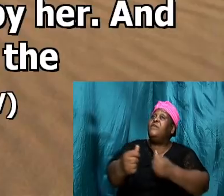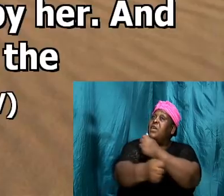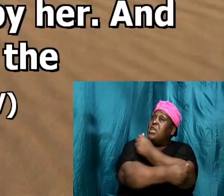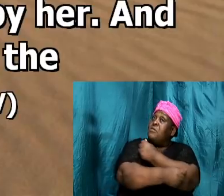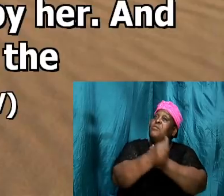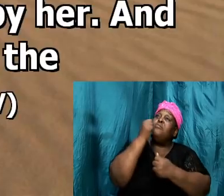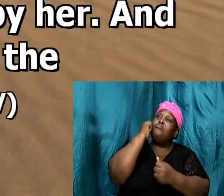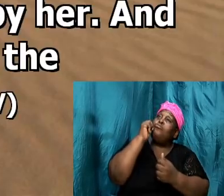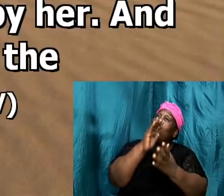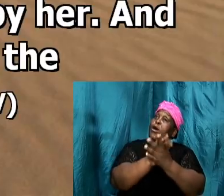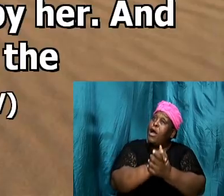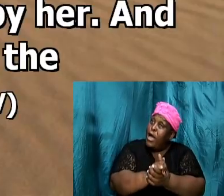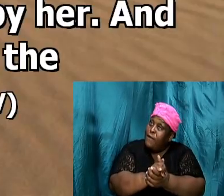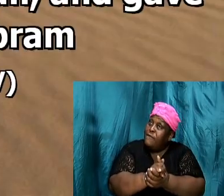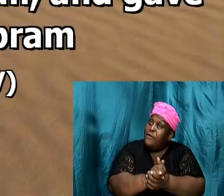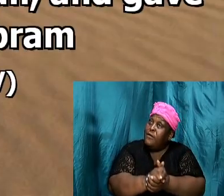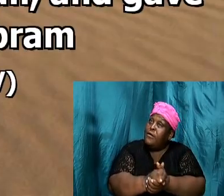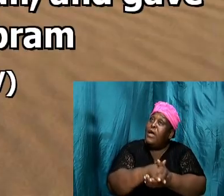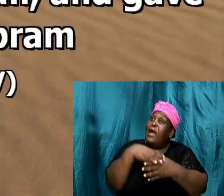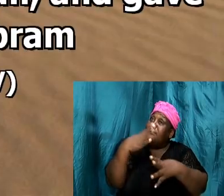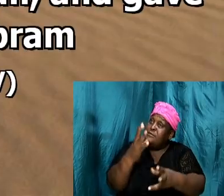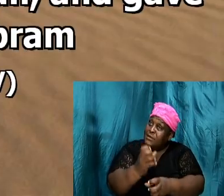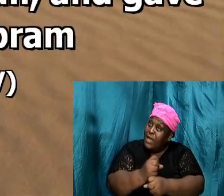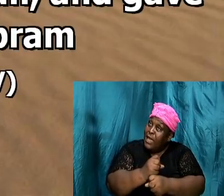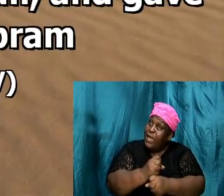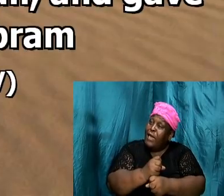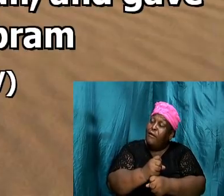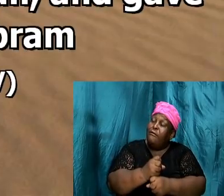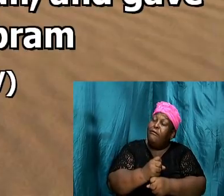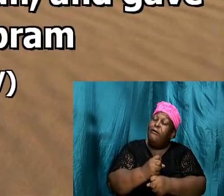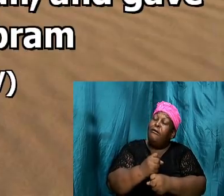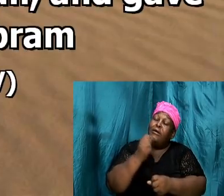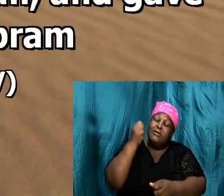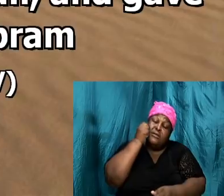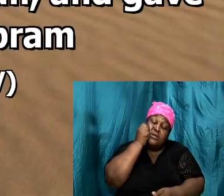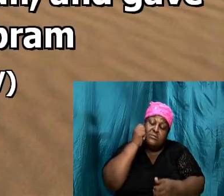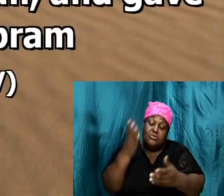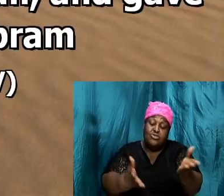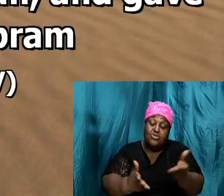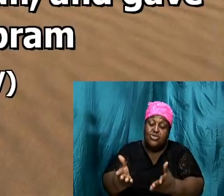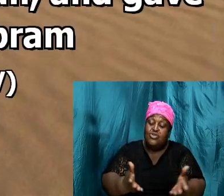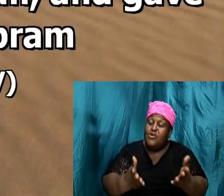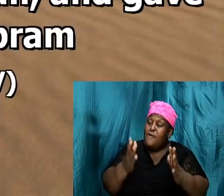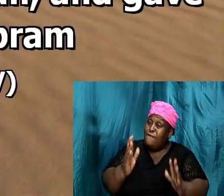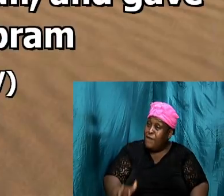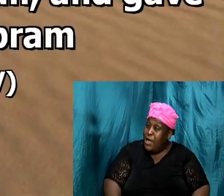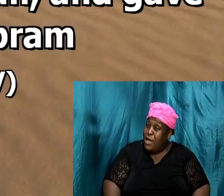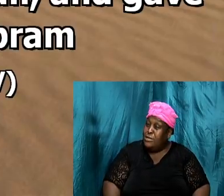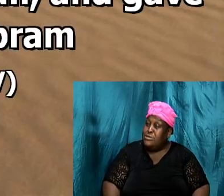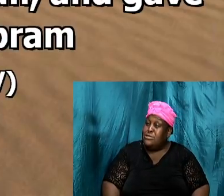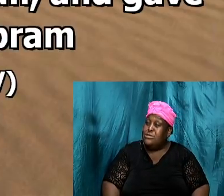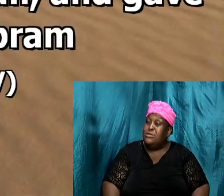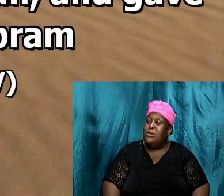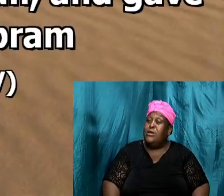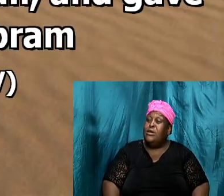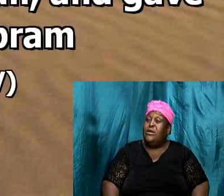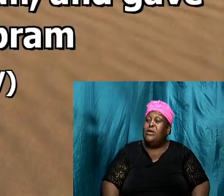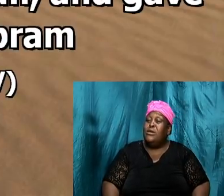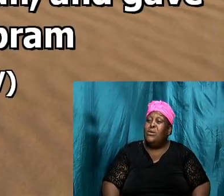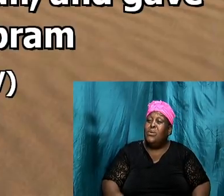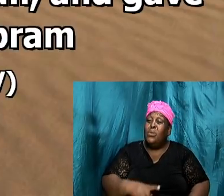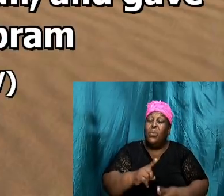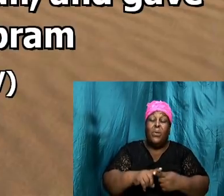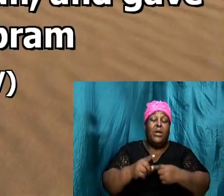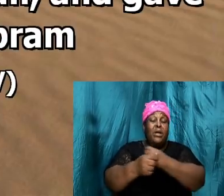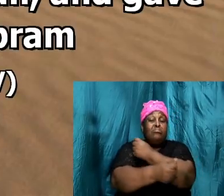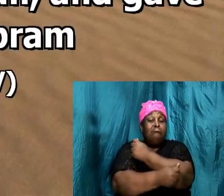Abram's wife, took Agar her maid, the Egyptian, after Abram had dwelt ten years in the land